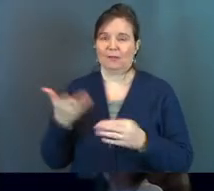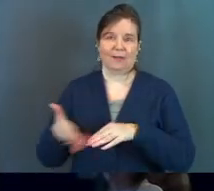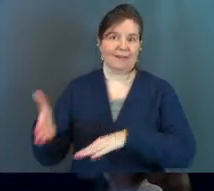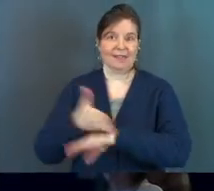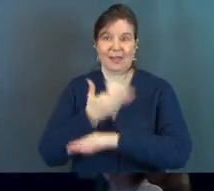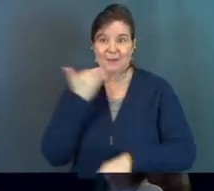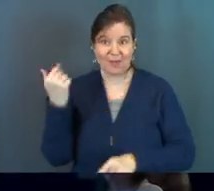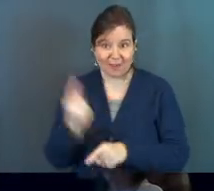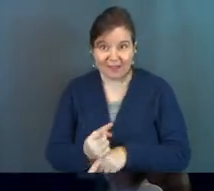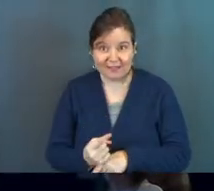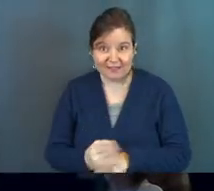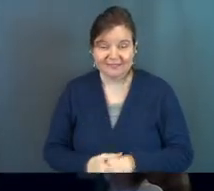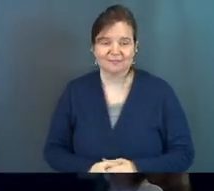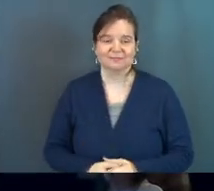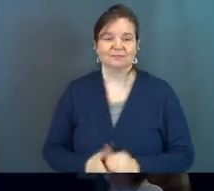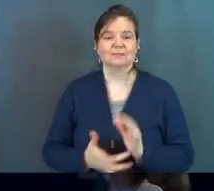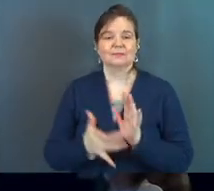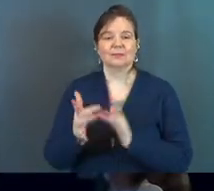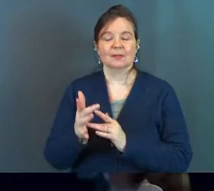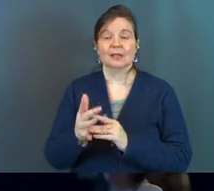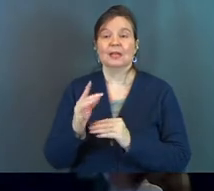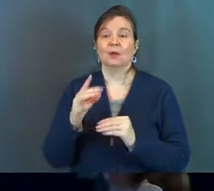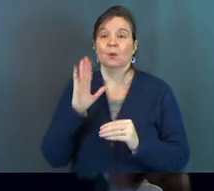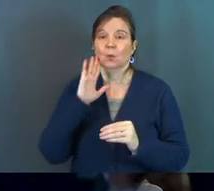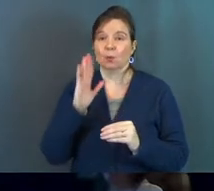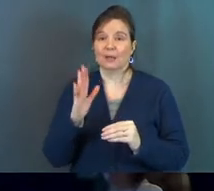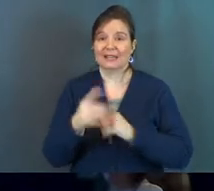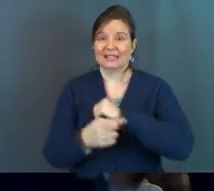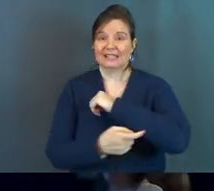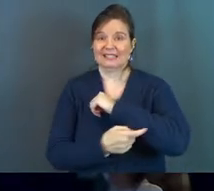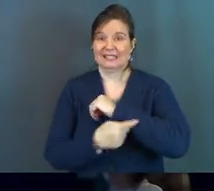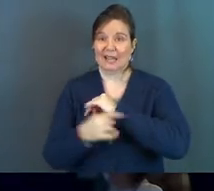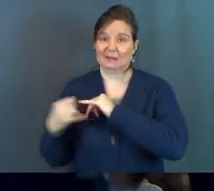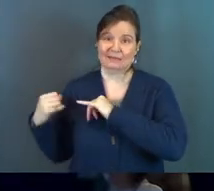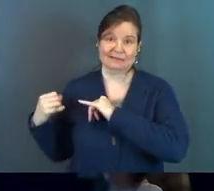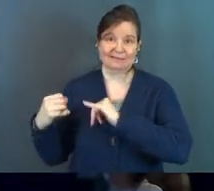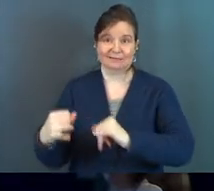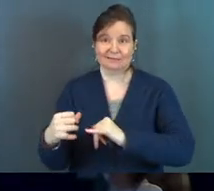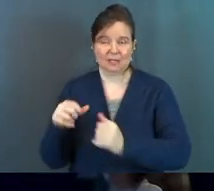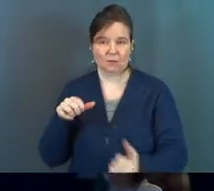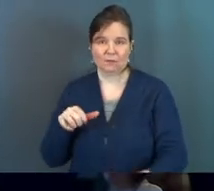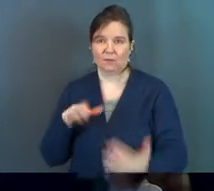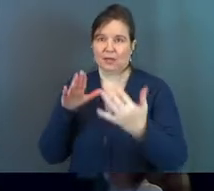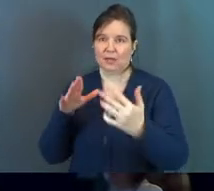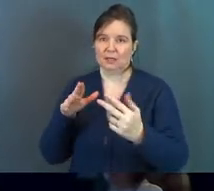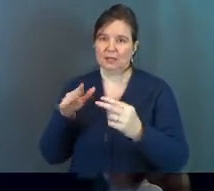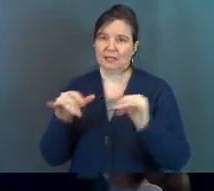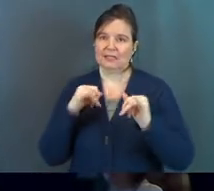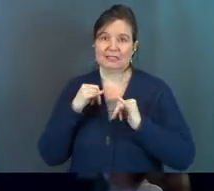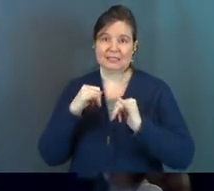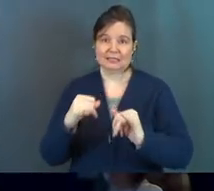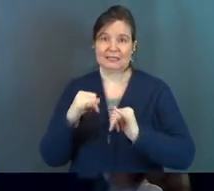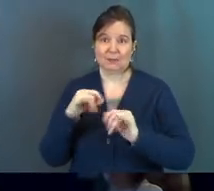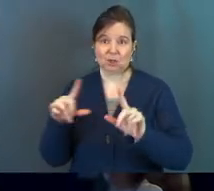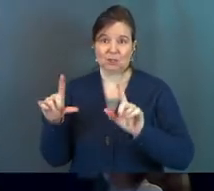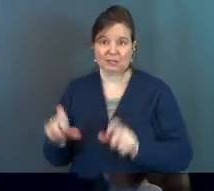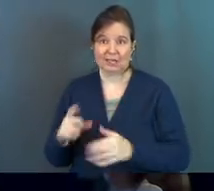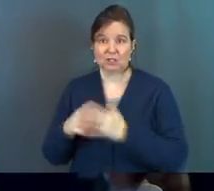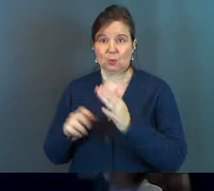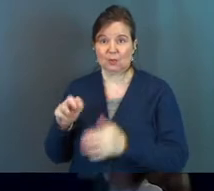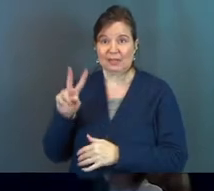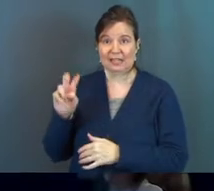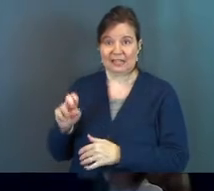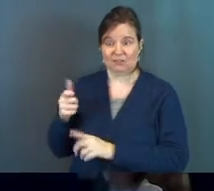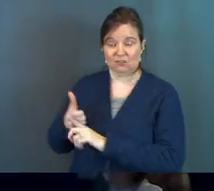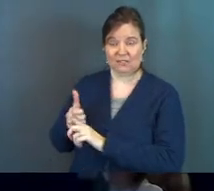better. Right? Jesus is about to get tempted. He's about to face a very similar test to what